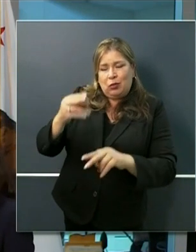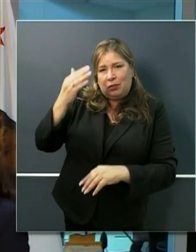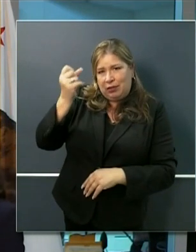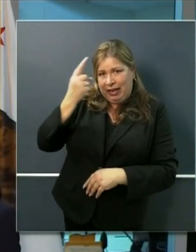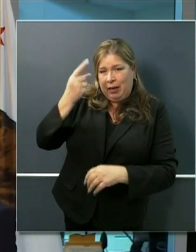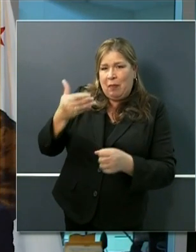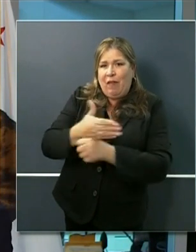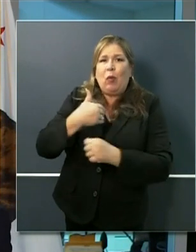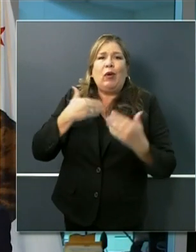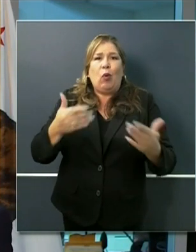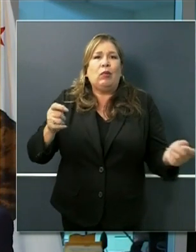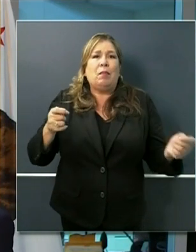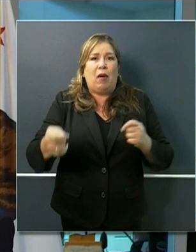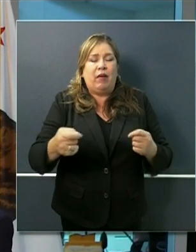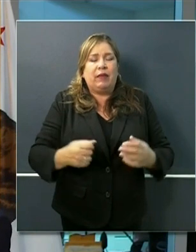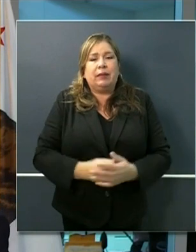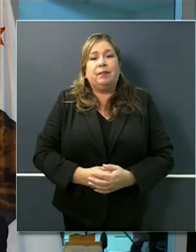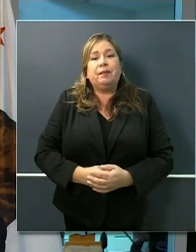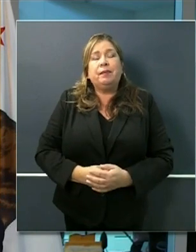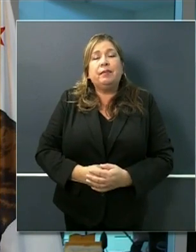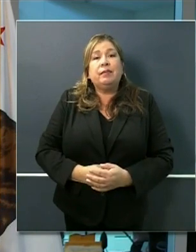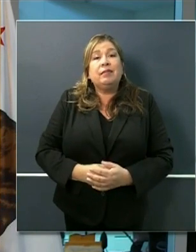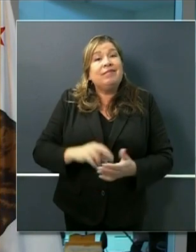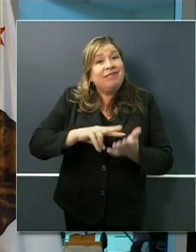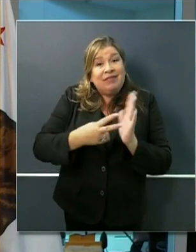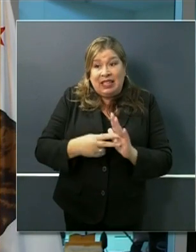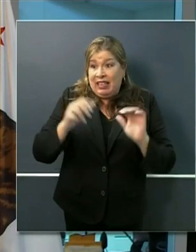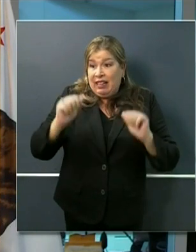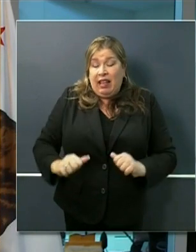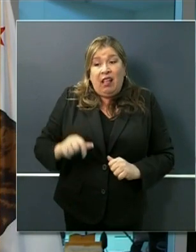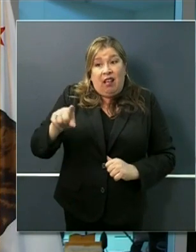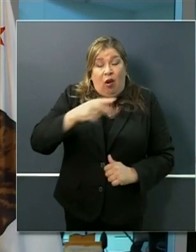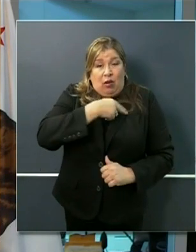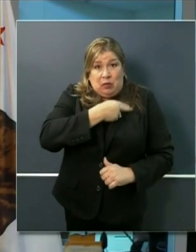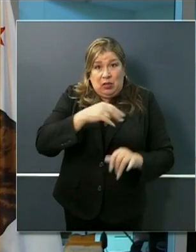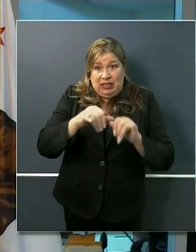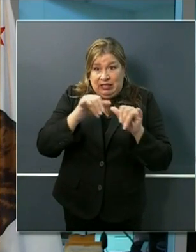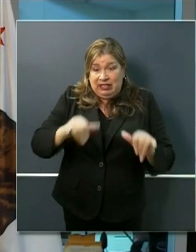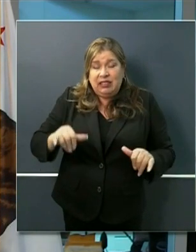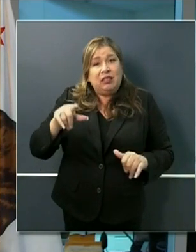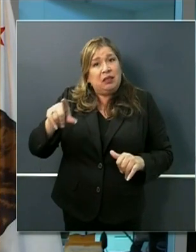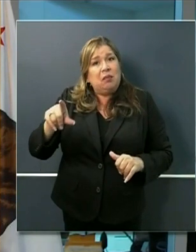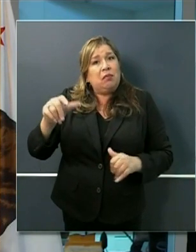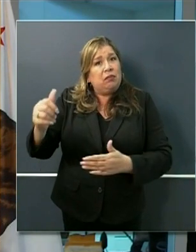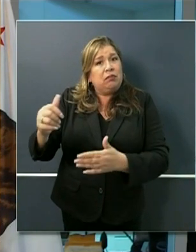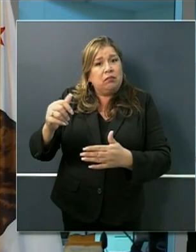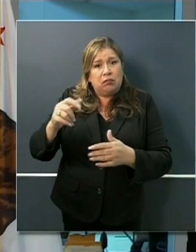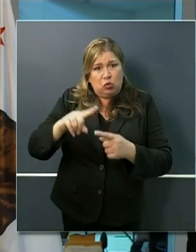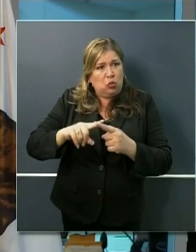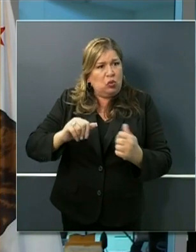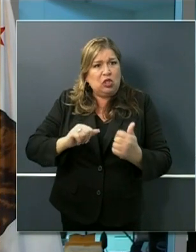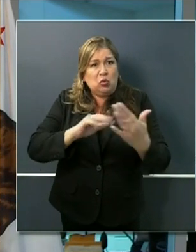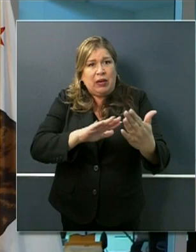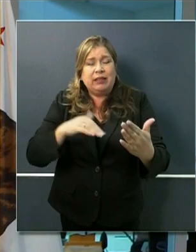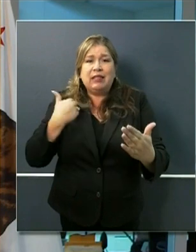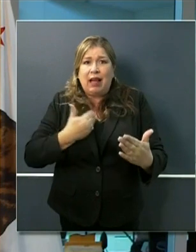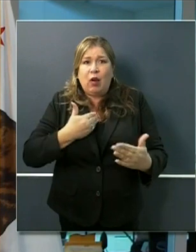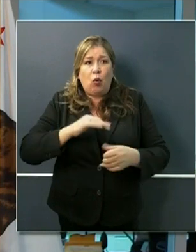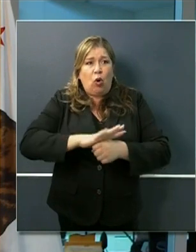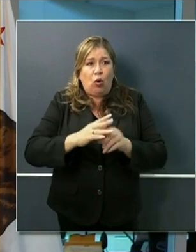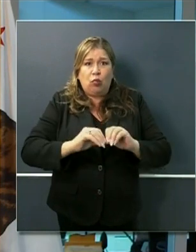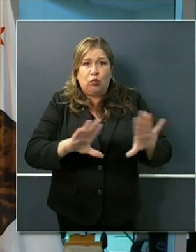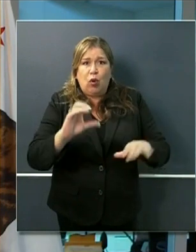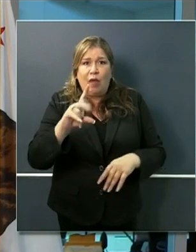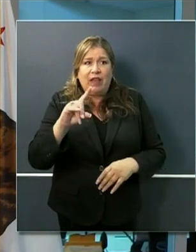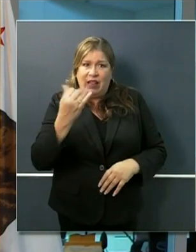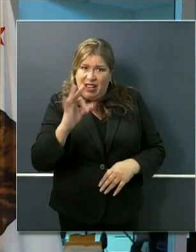our health care system adequately address covid-19 and other critical health care needs this reminds us once again that while our care delivery system is very